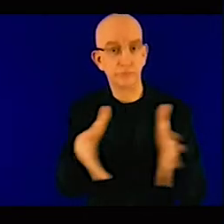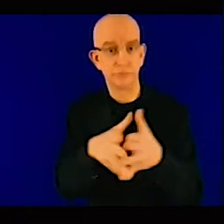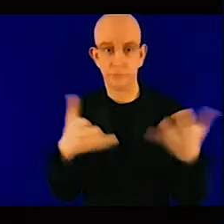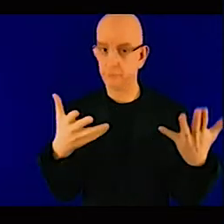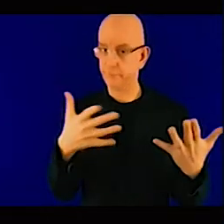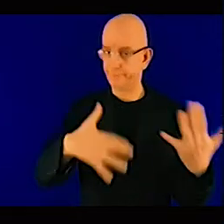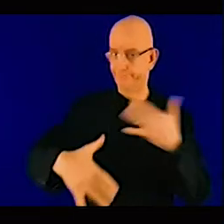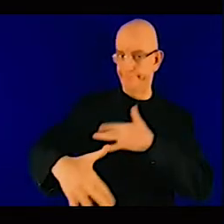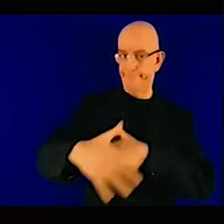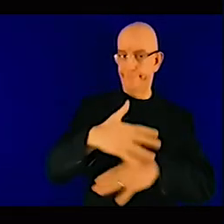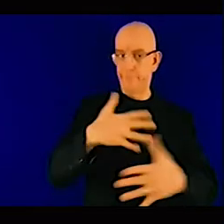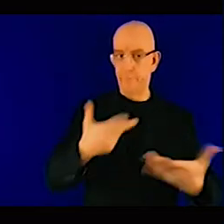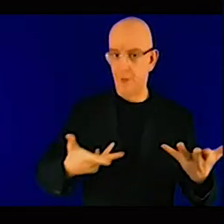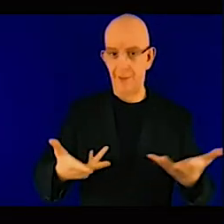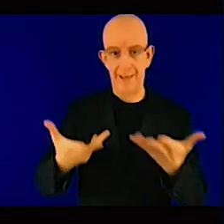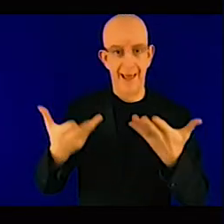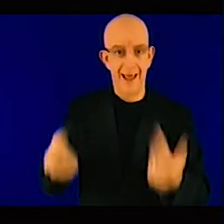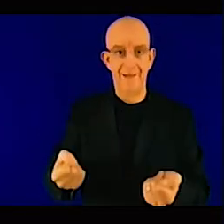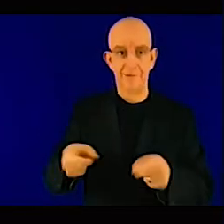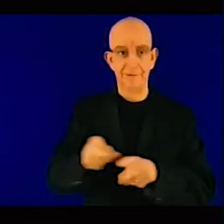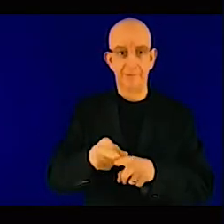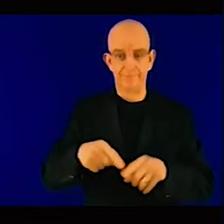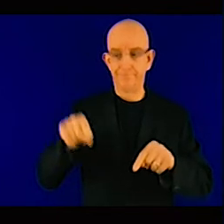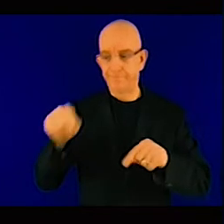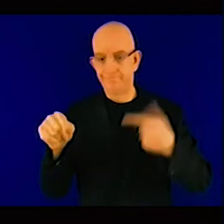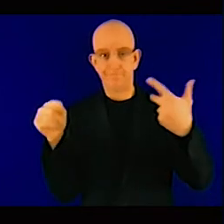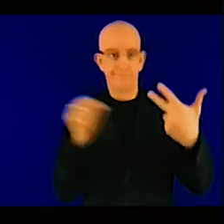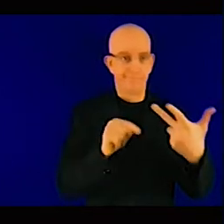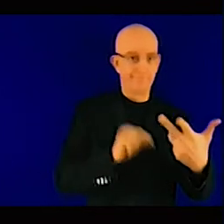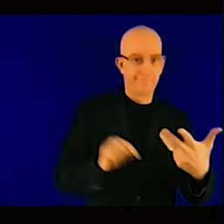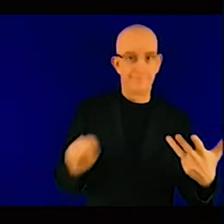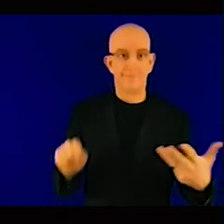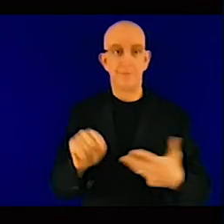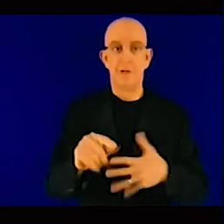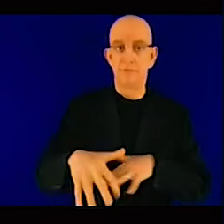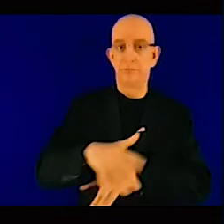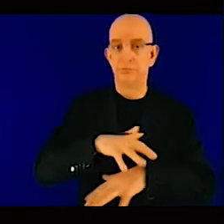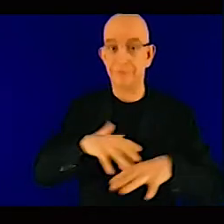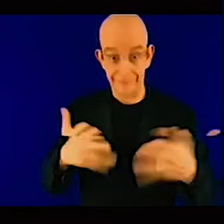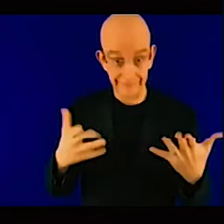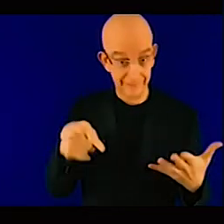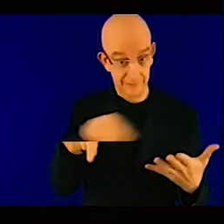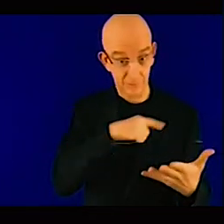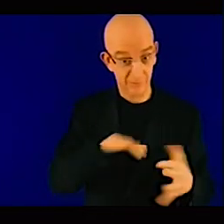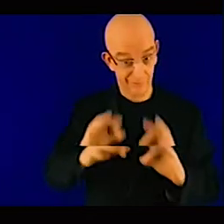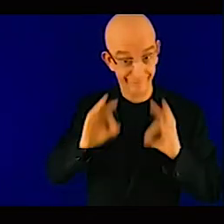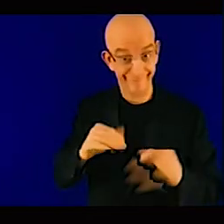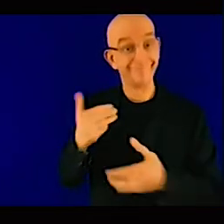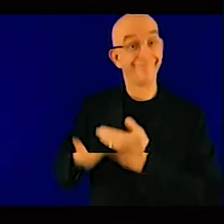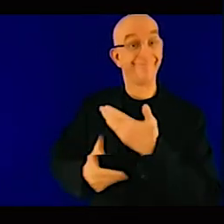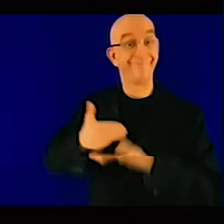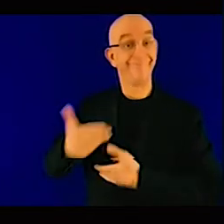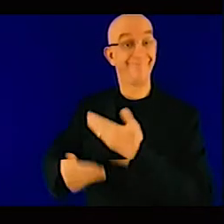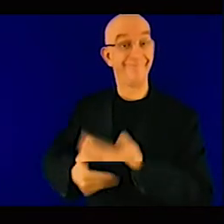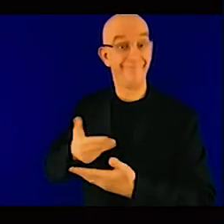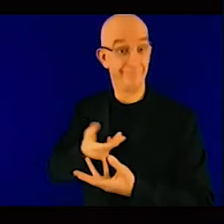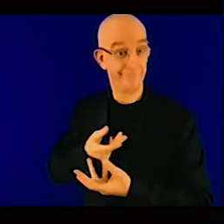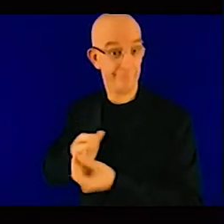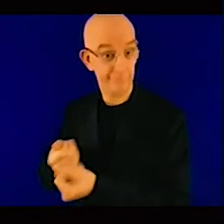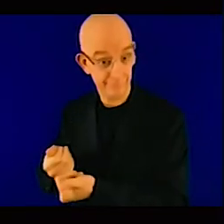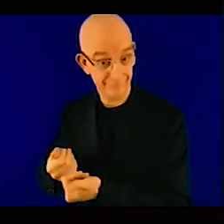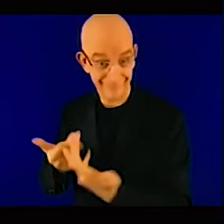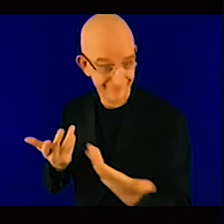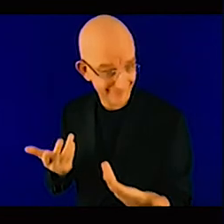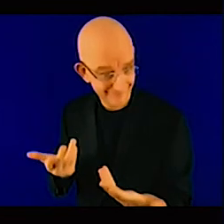issue of the financing part. Um, you know, we are making commitments, uh, as you said, for 2060. Is this